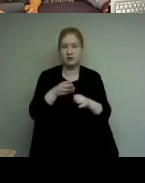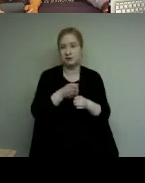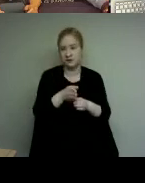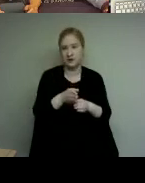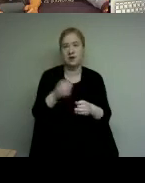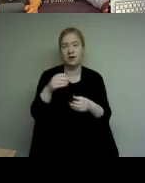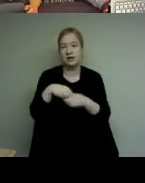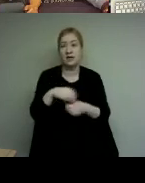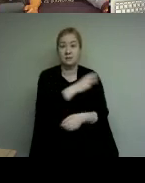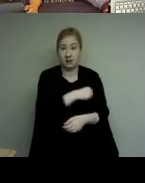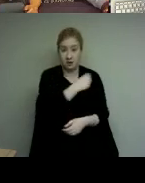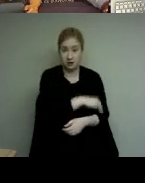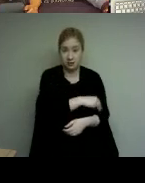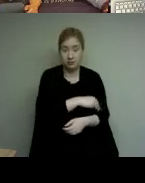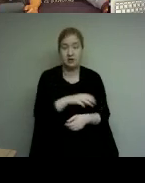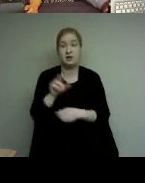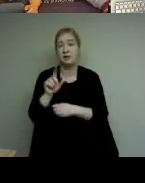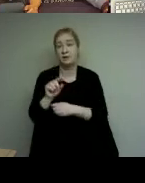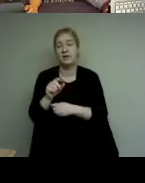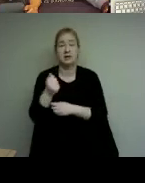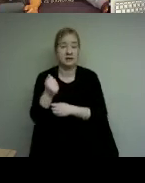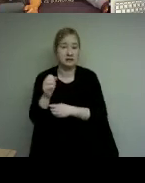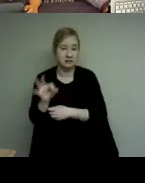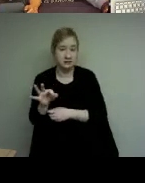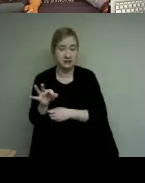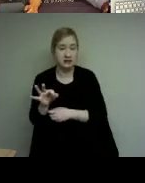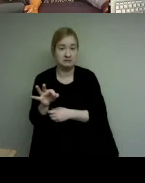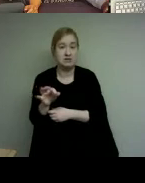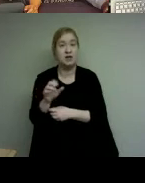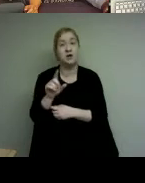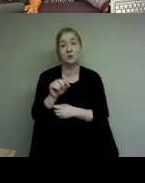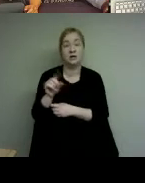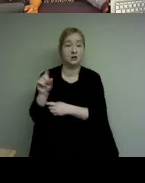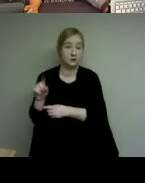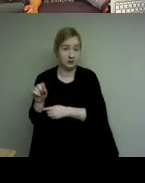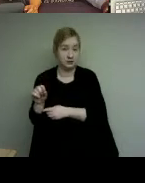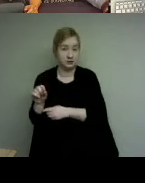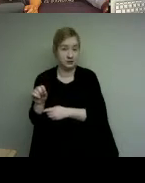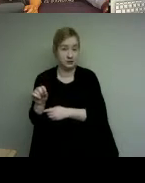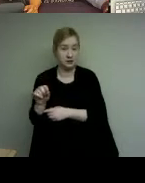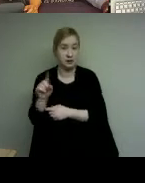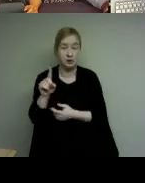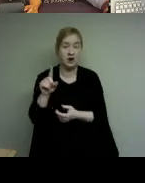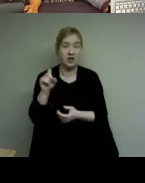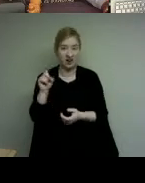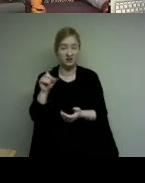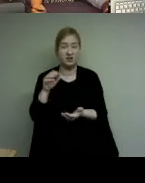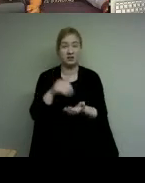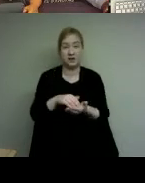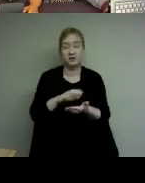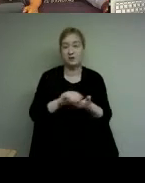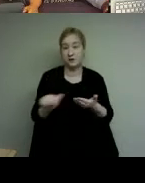in 2019 in 2020 100 000 of industry